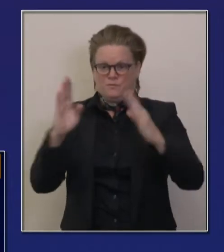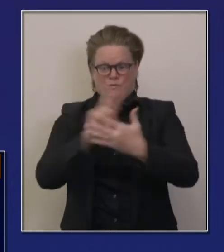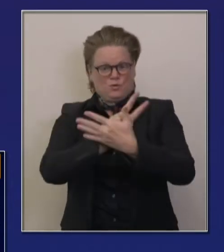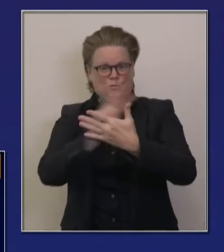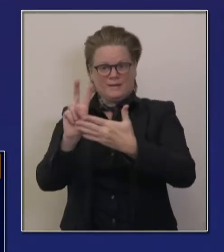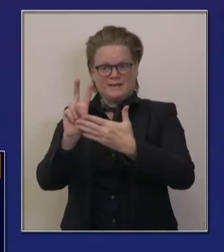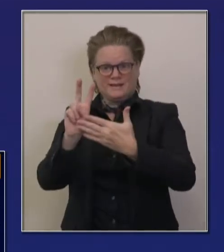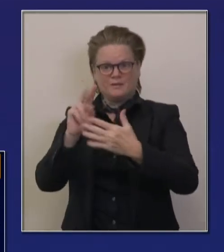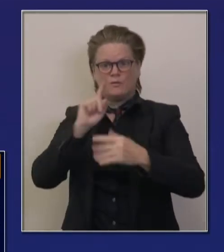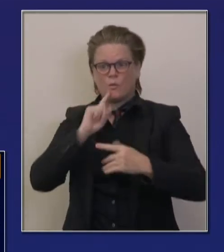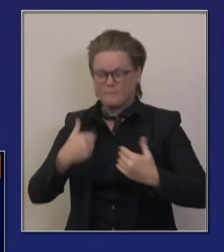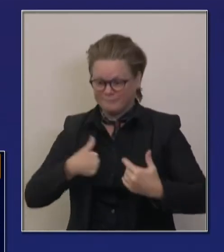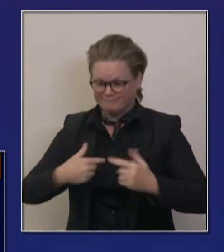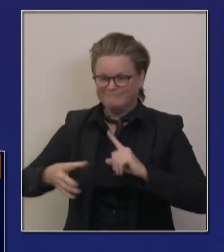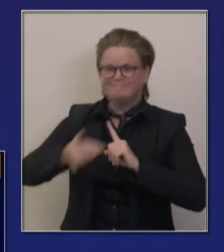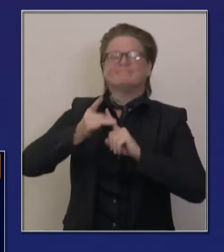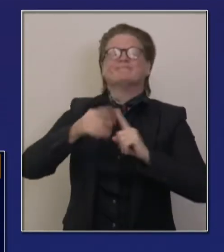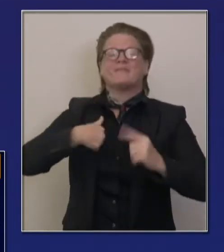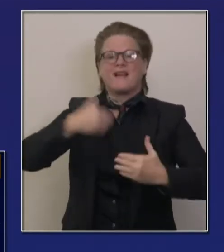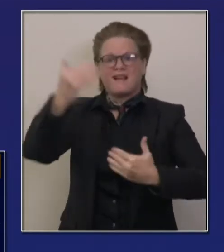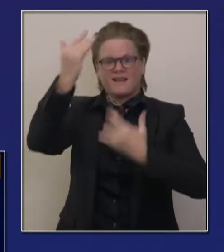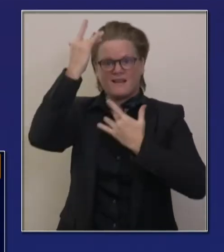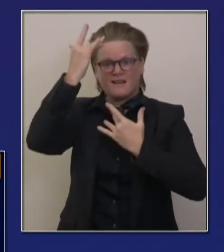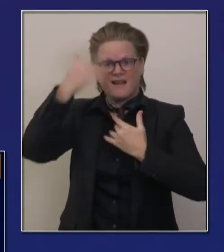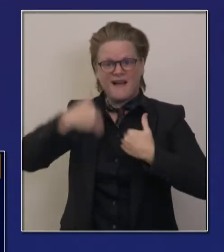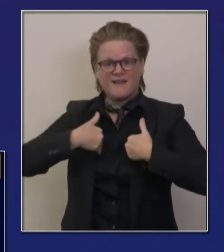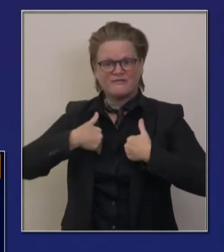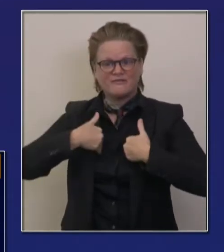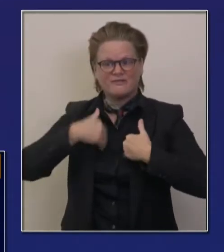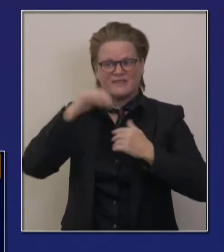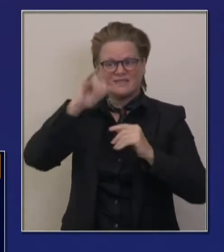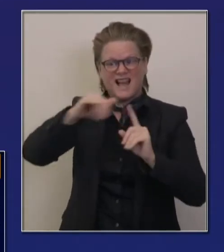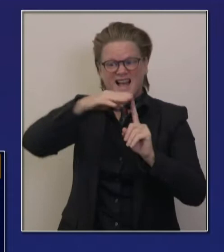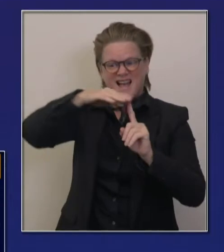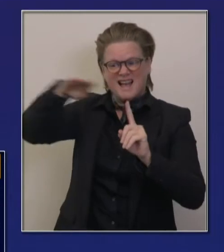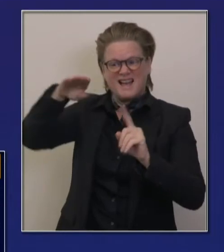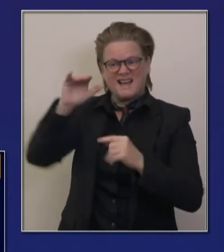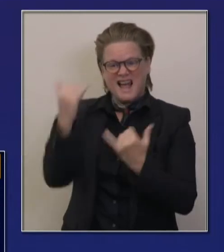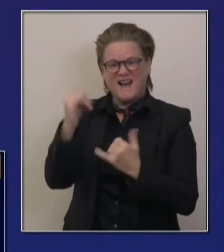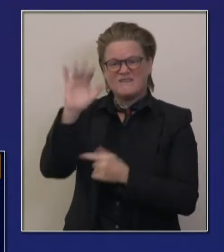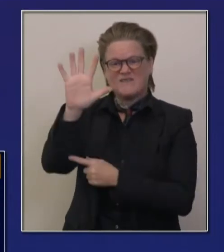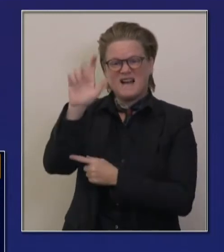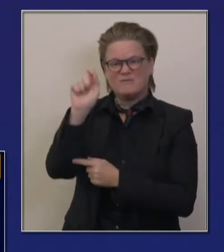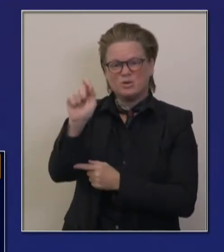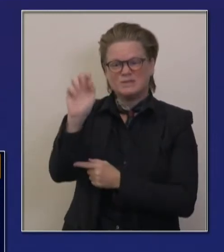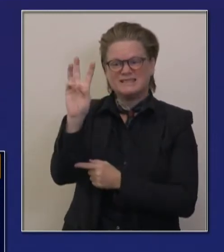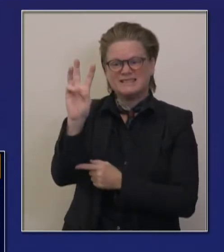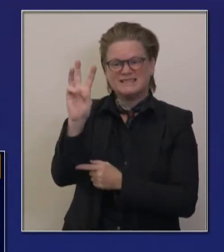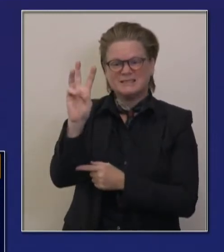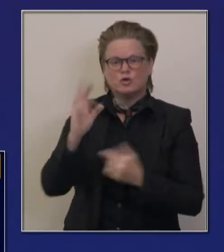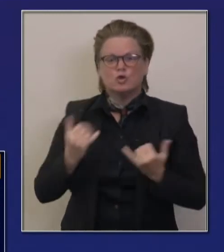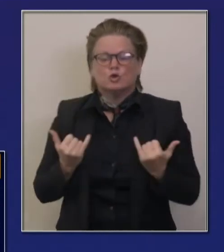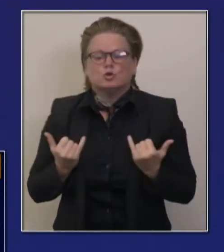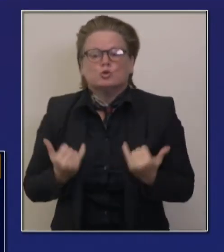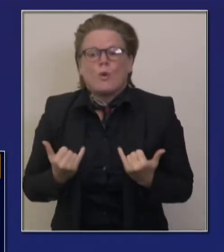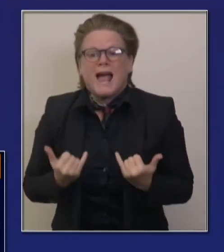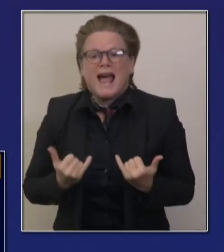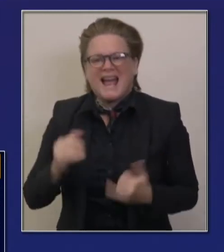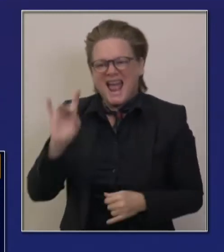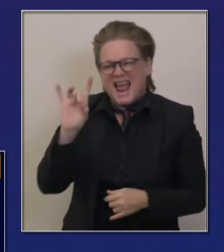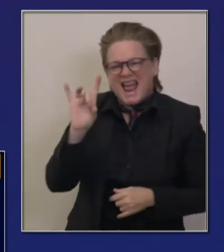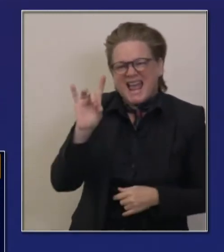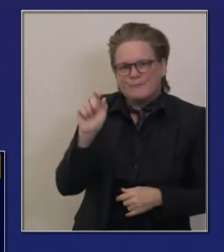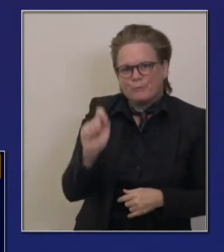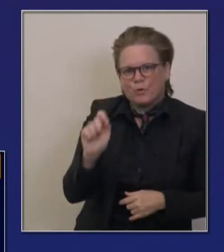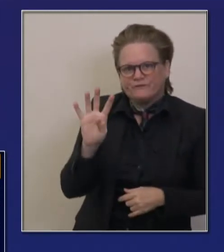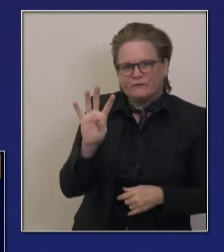ago at 5.6% positivity. Now 8.4%. You could see that rate of growth, uh, is